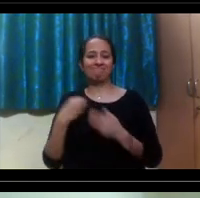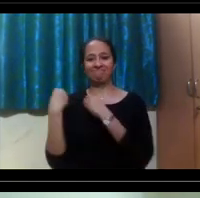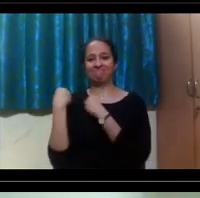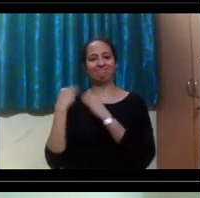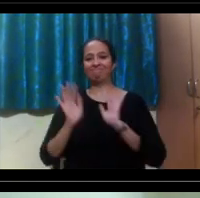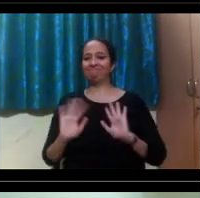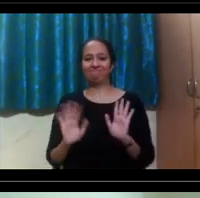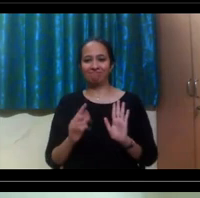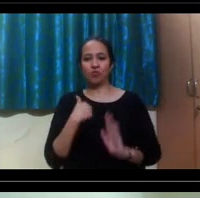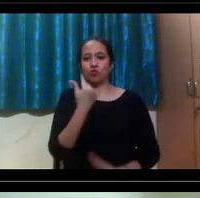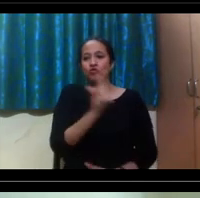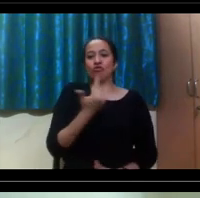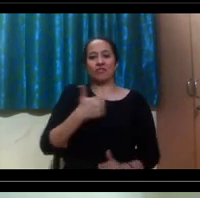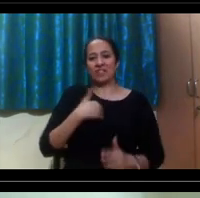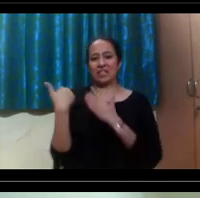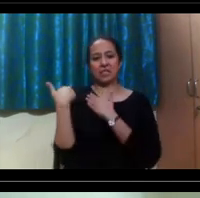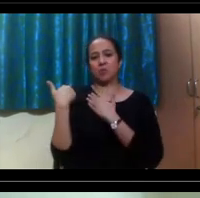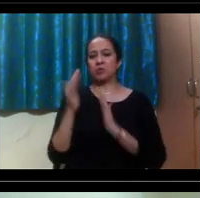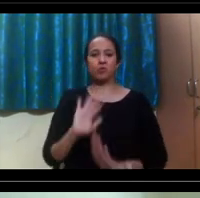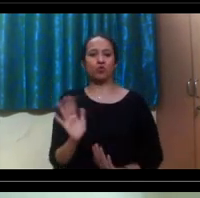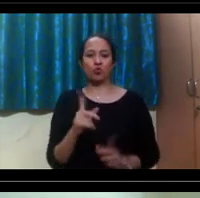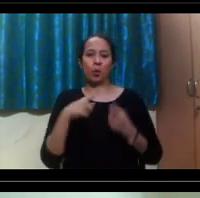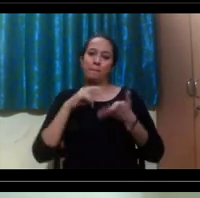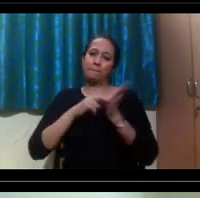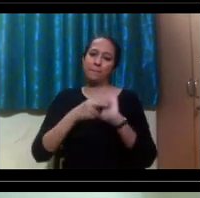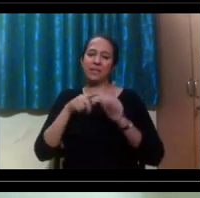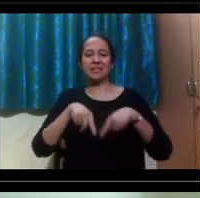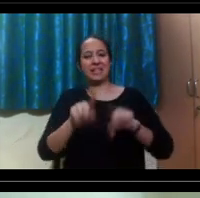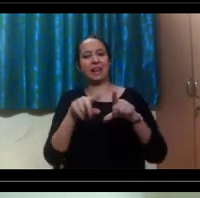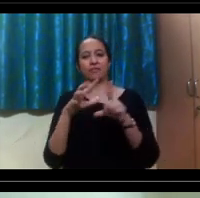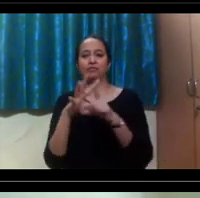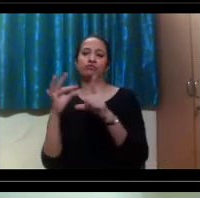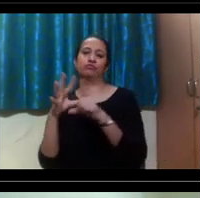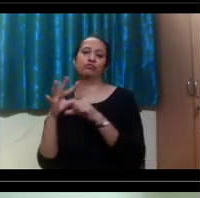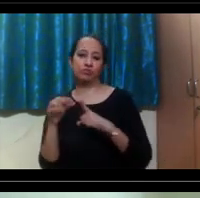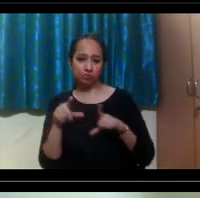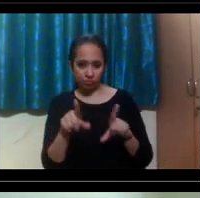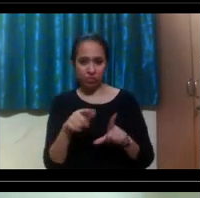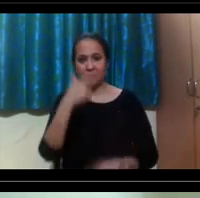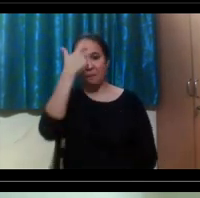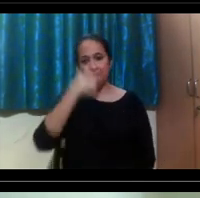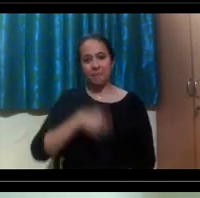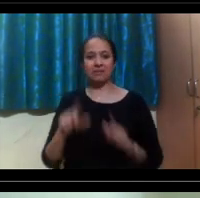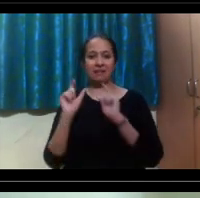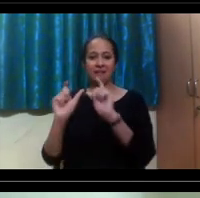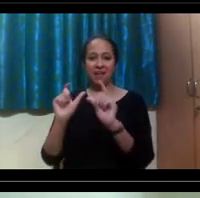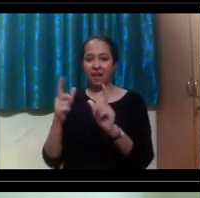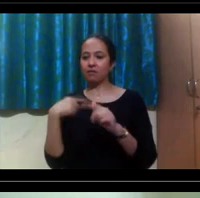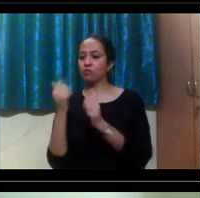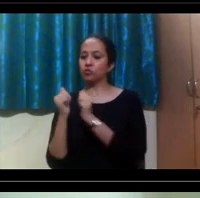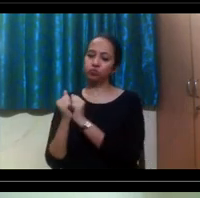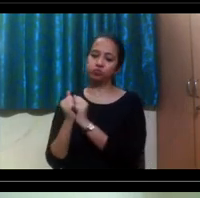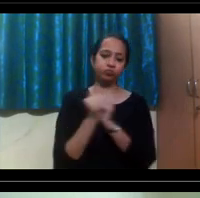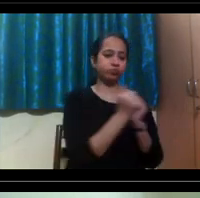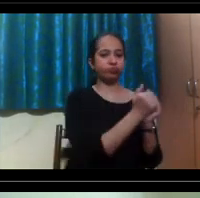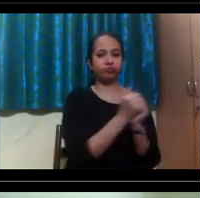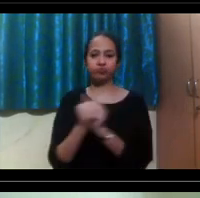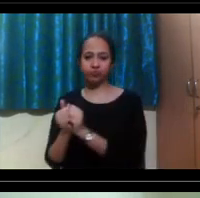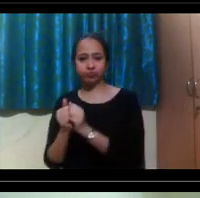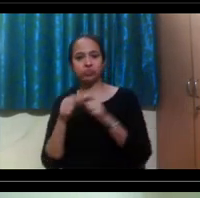as a university. But what we can do is make sure that the university knows the personal care attendant will come along with you and what you need to do.